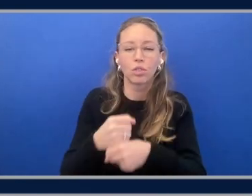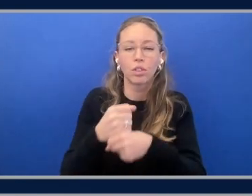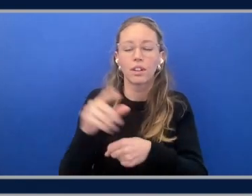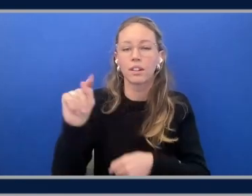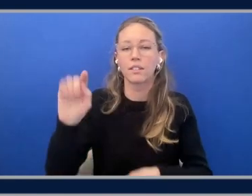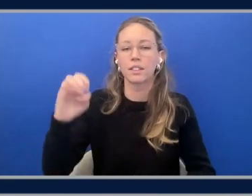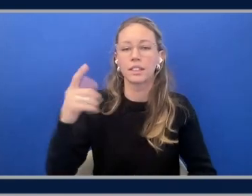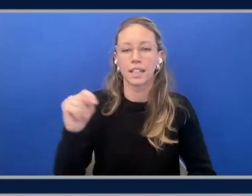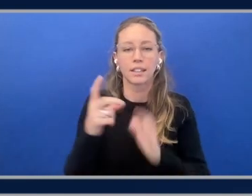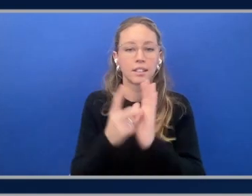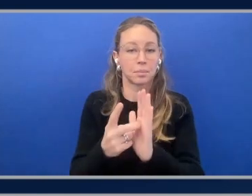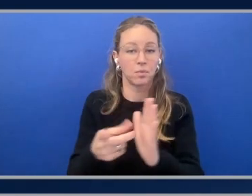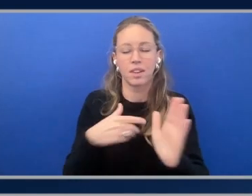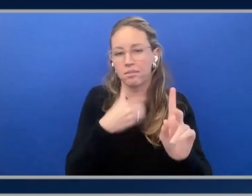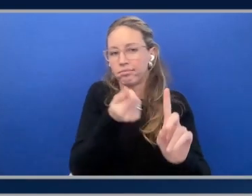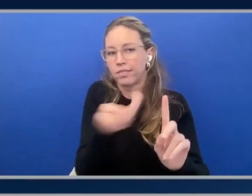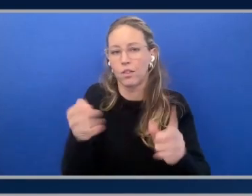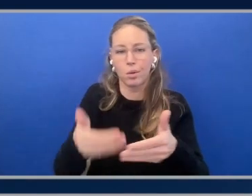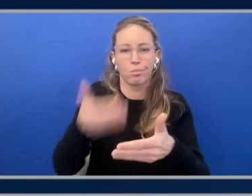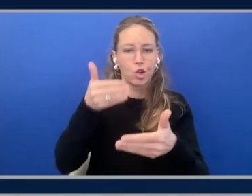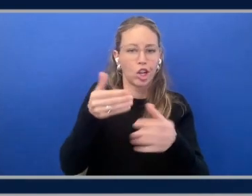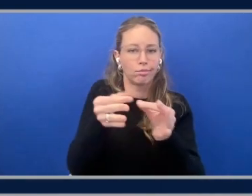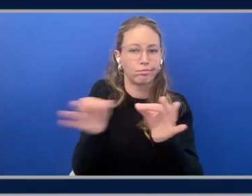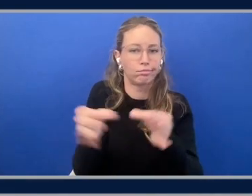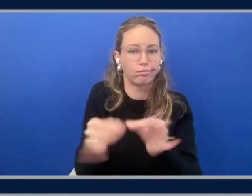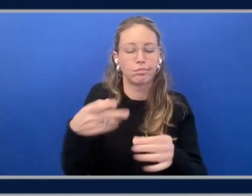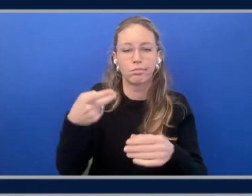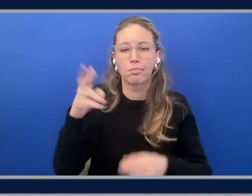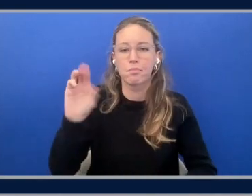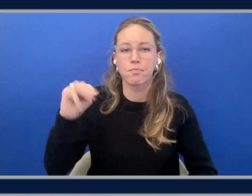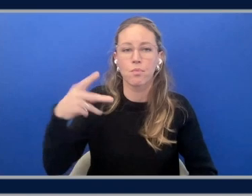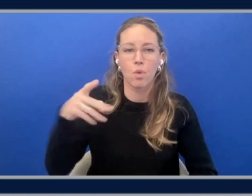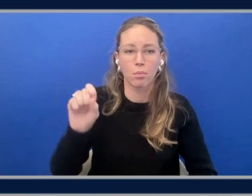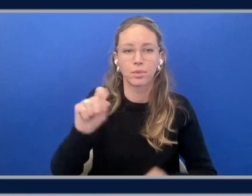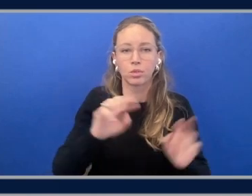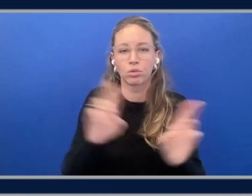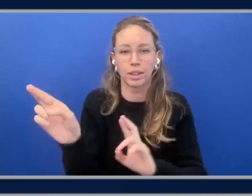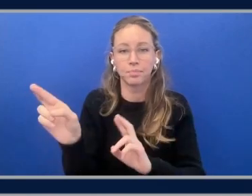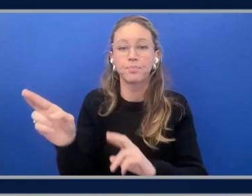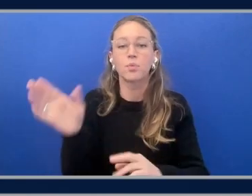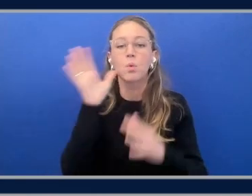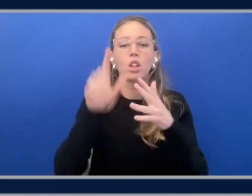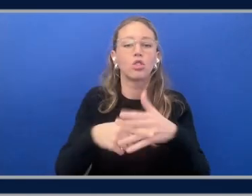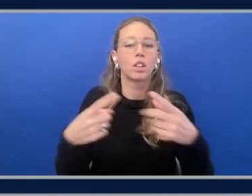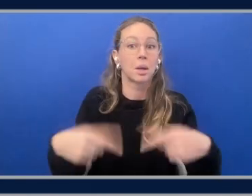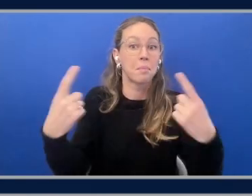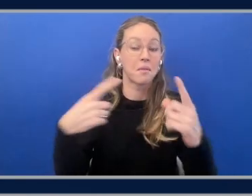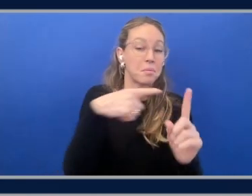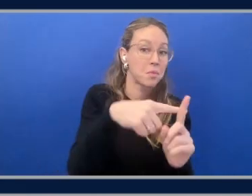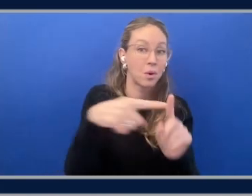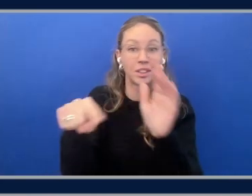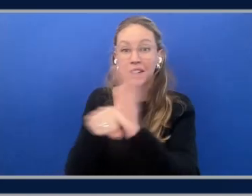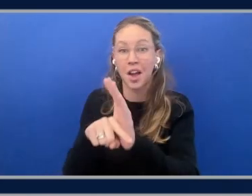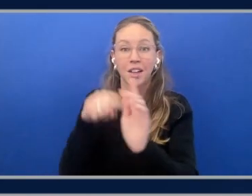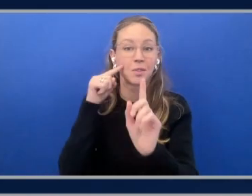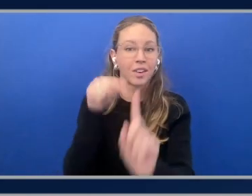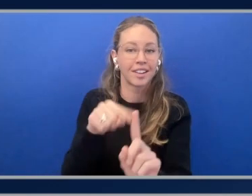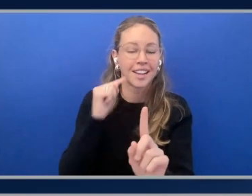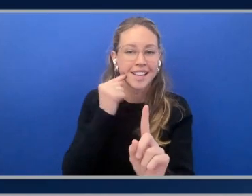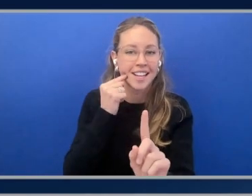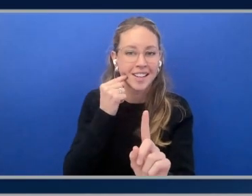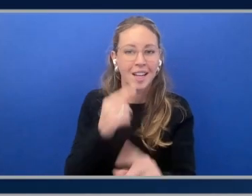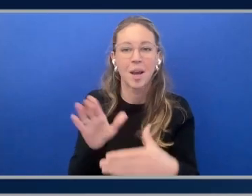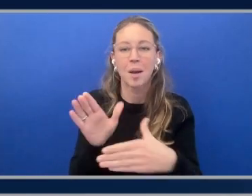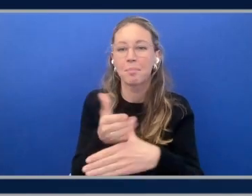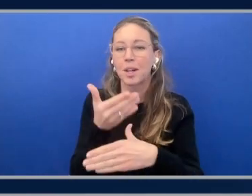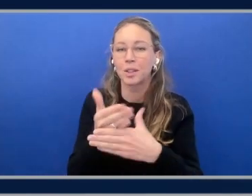got a number of, you know, pre-canned prompts for you. I'm just going to pick, you know, we'll start a debate over the pros and cons of candy between Julius Caesar